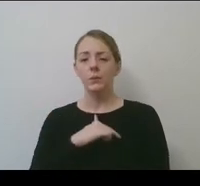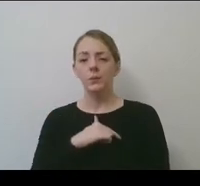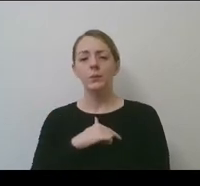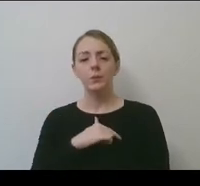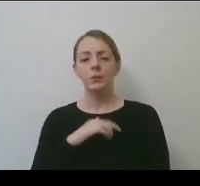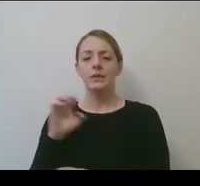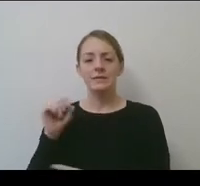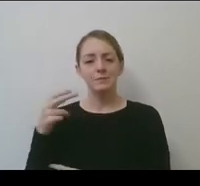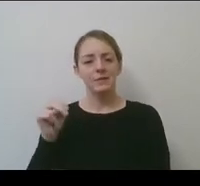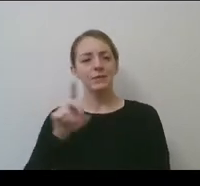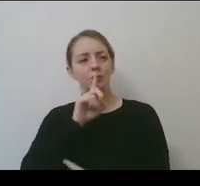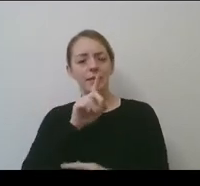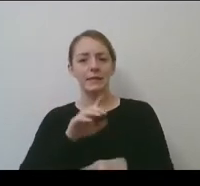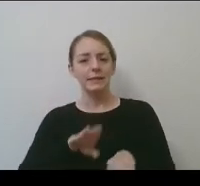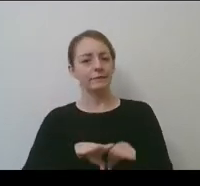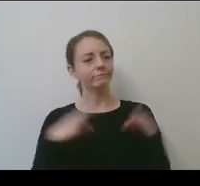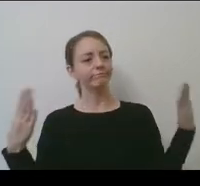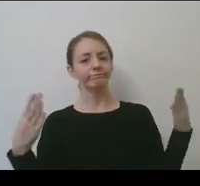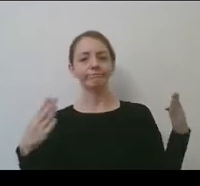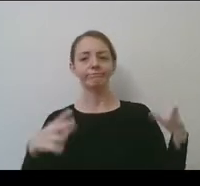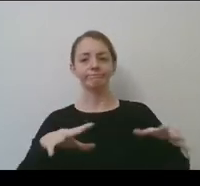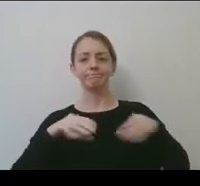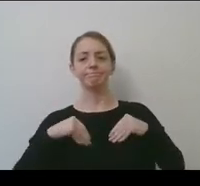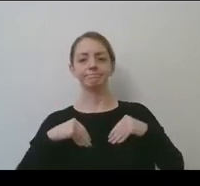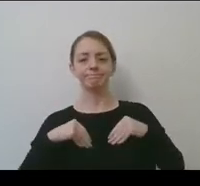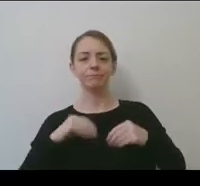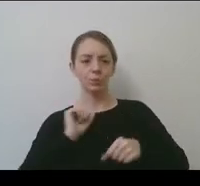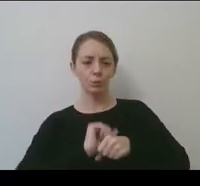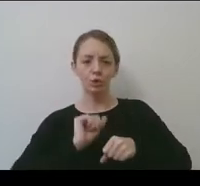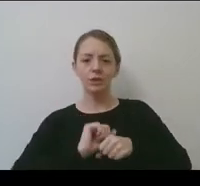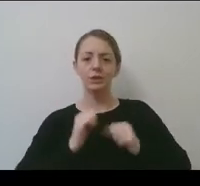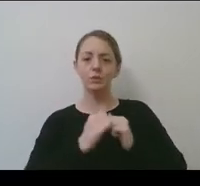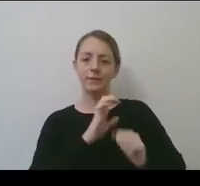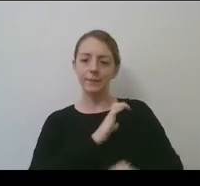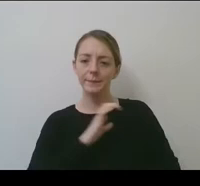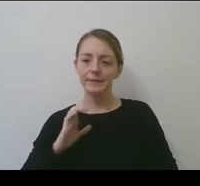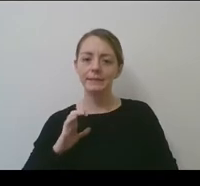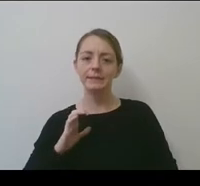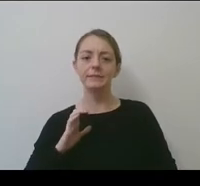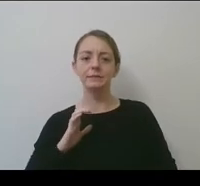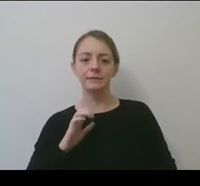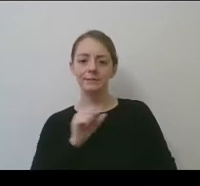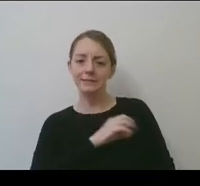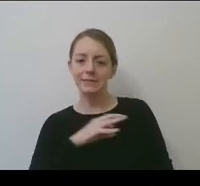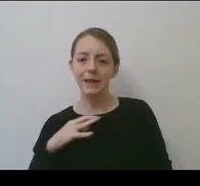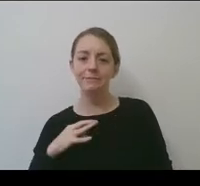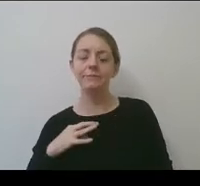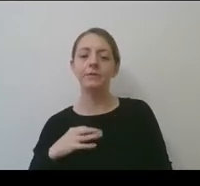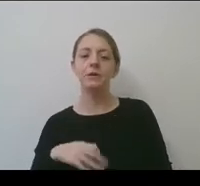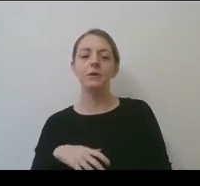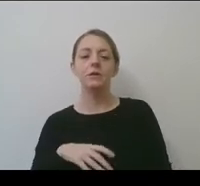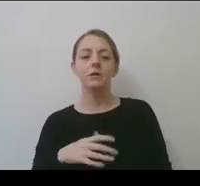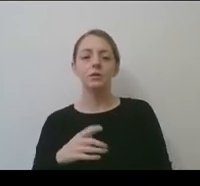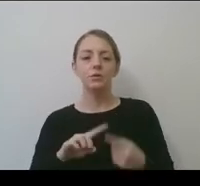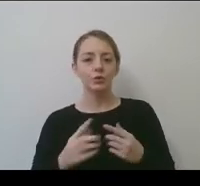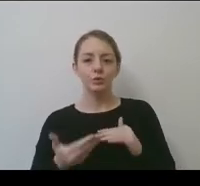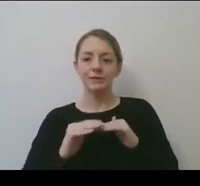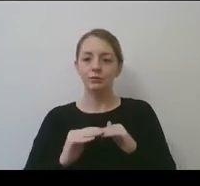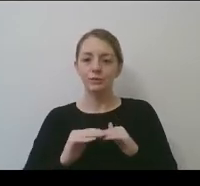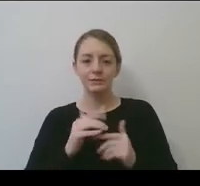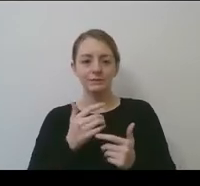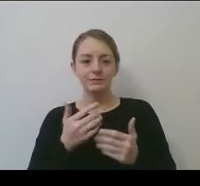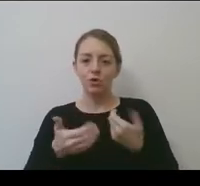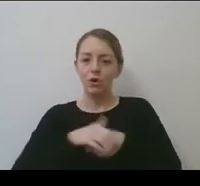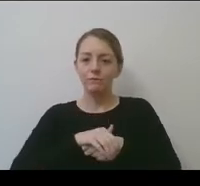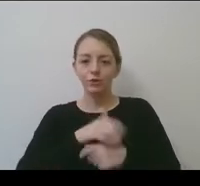and staff on, on enhancements of coverage. And in addition to the great viewership we've seen for the women's final